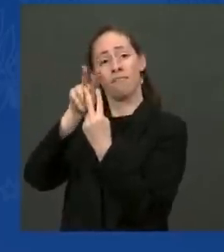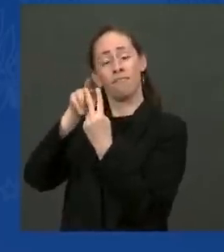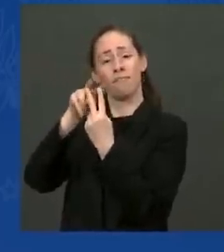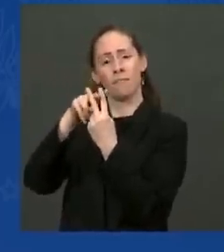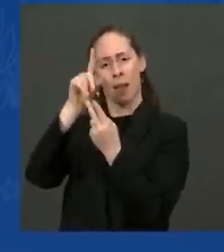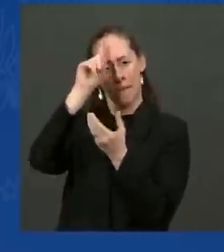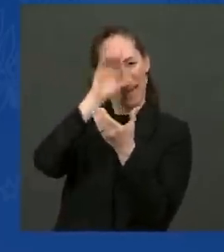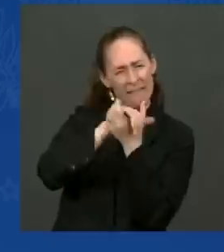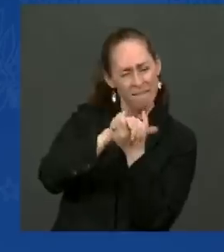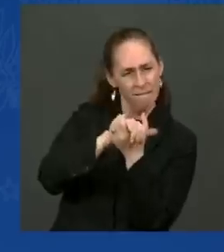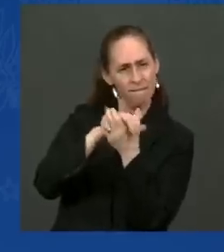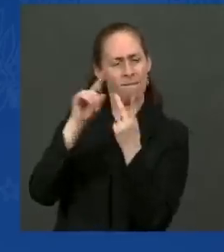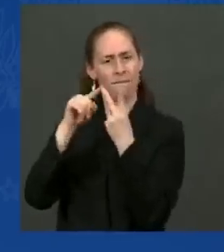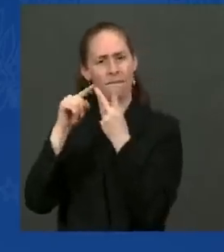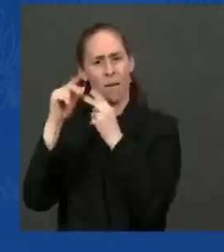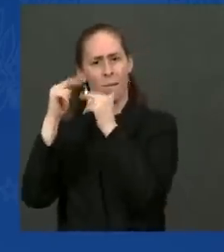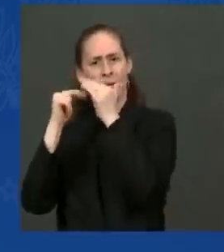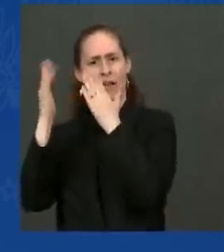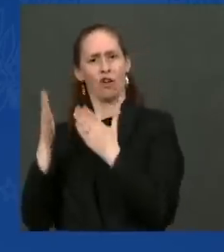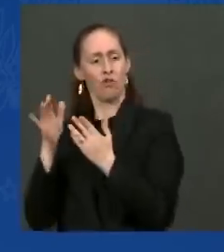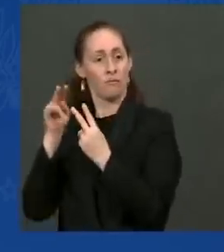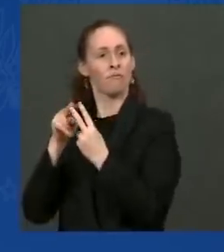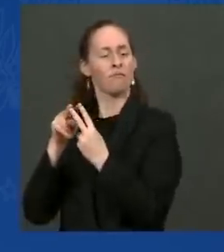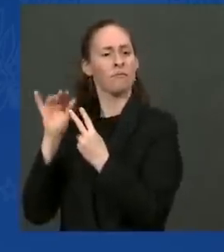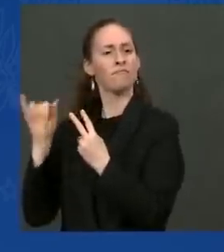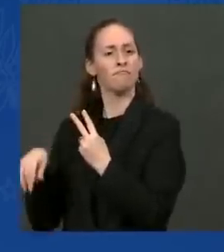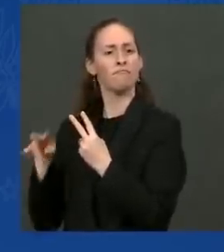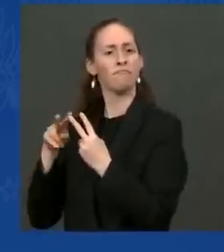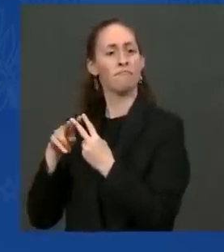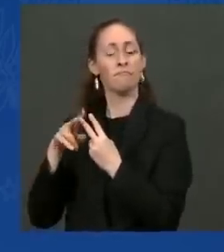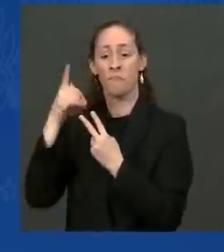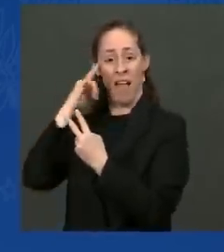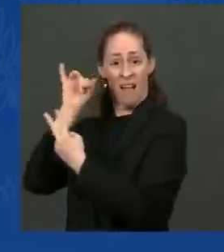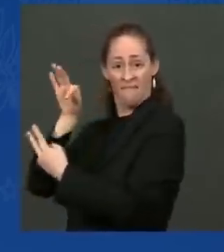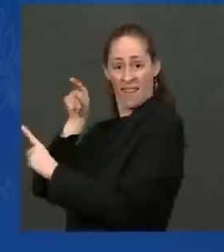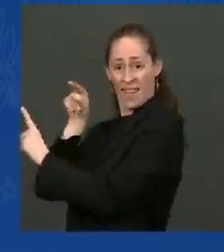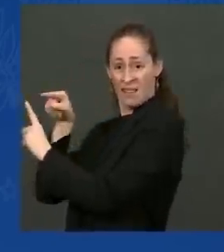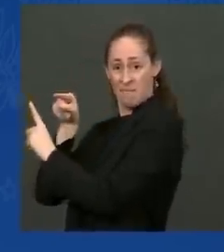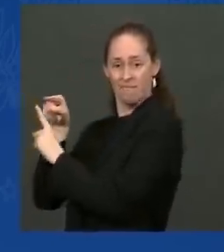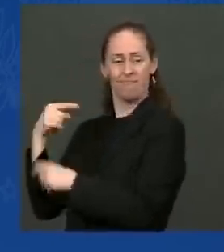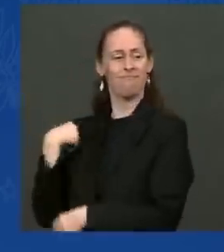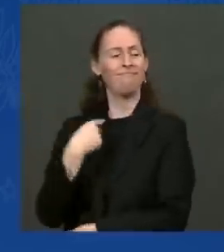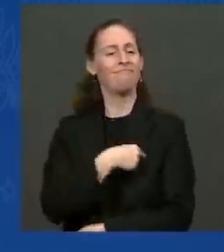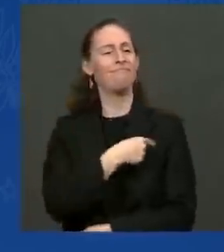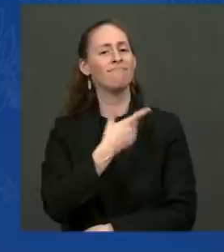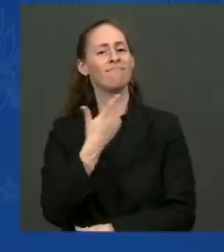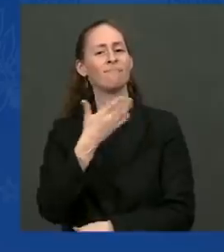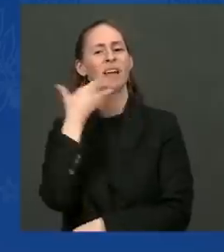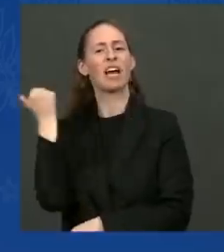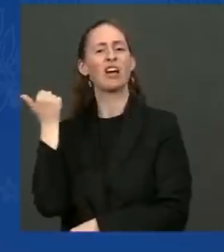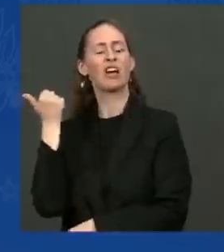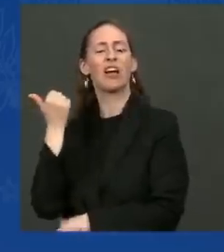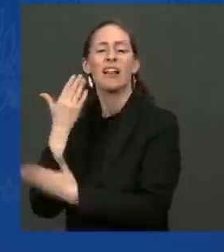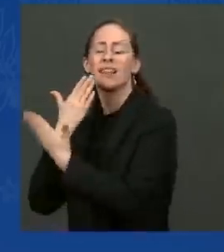we are all better off. On behalf of our nation, thank you, Mr. President.